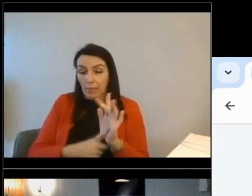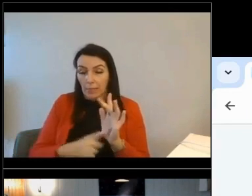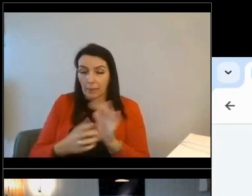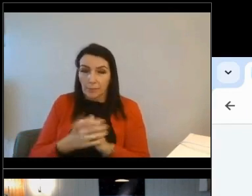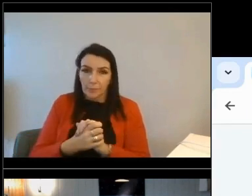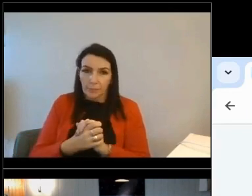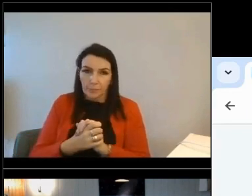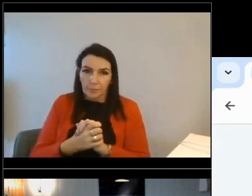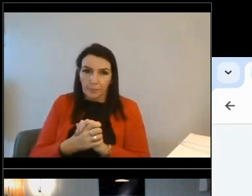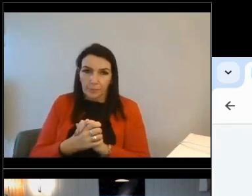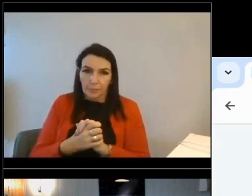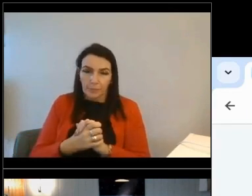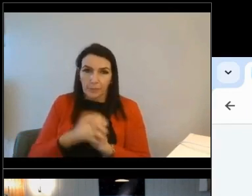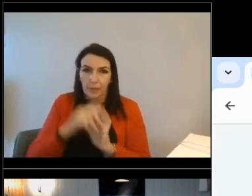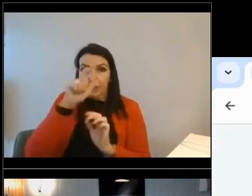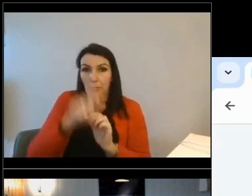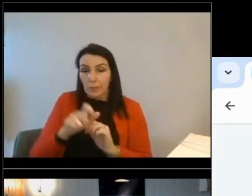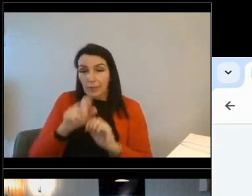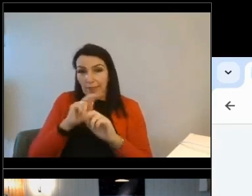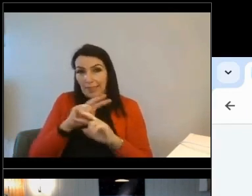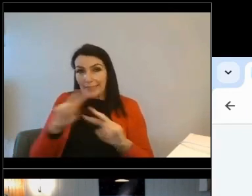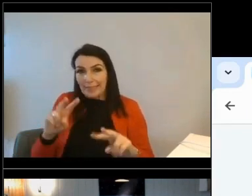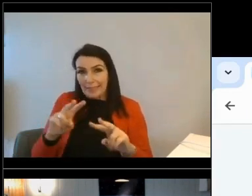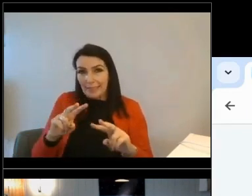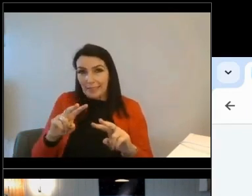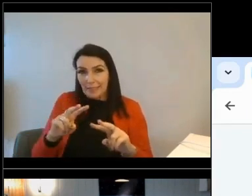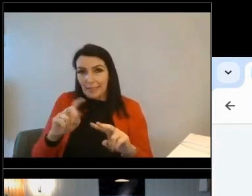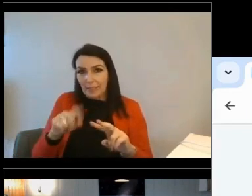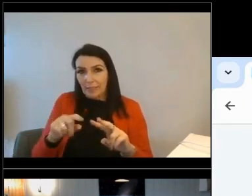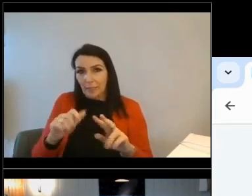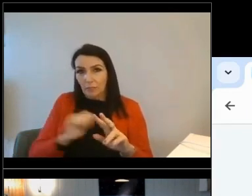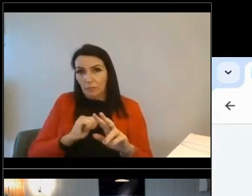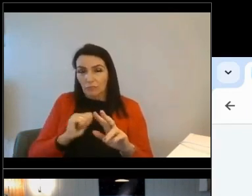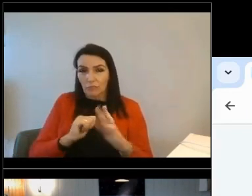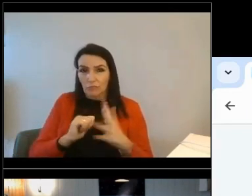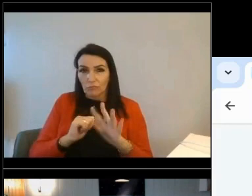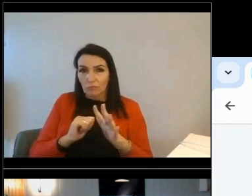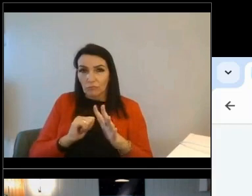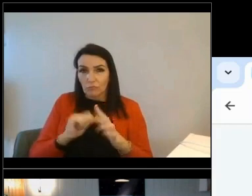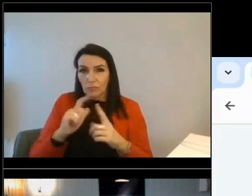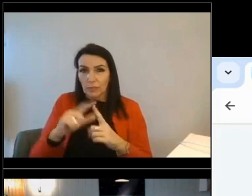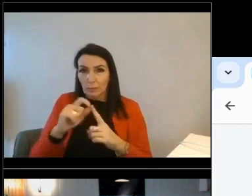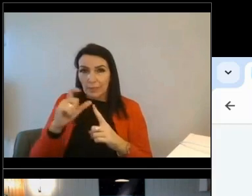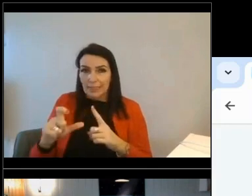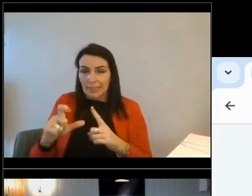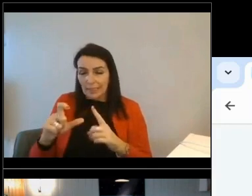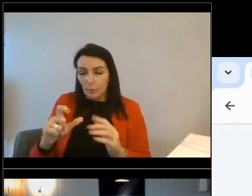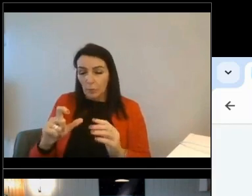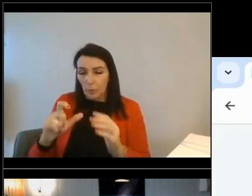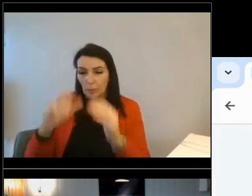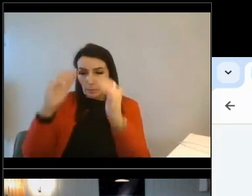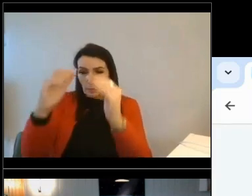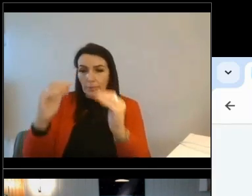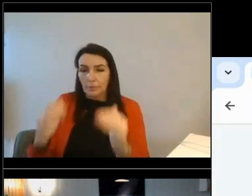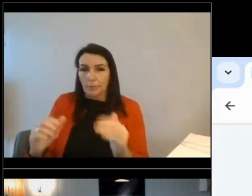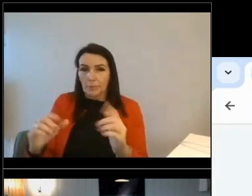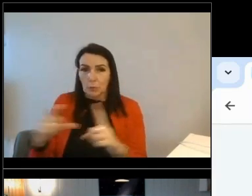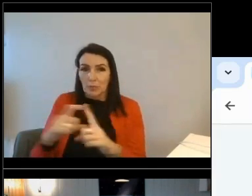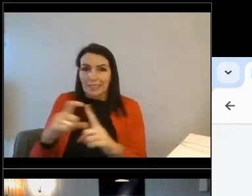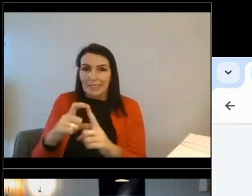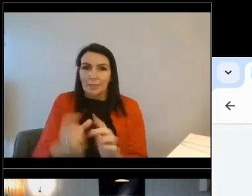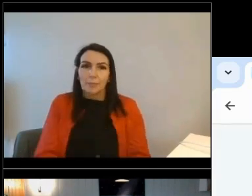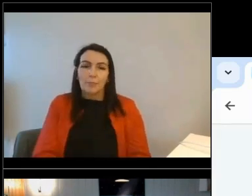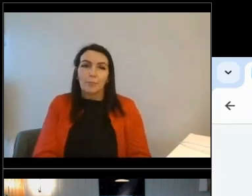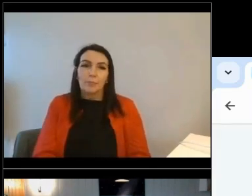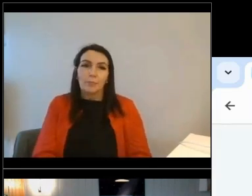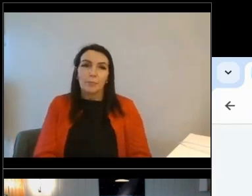And the customer can see then that obviously this is likely to jump an EPC from a D to a C. So now they know the headlines, they